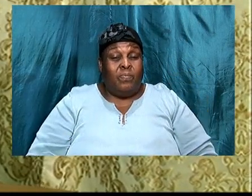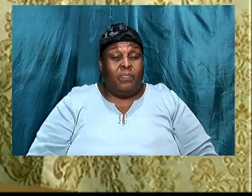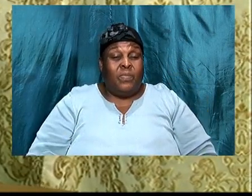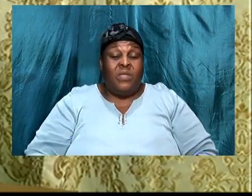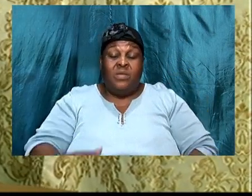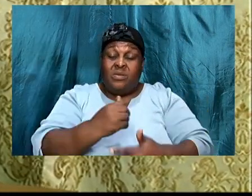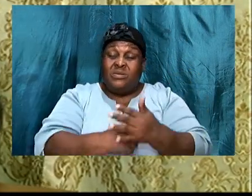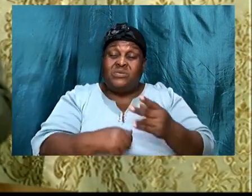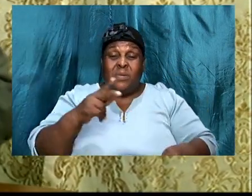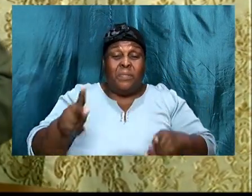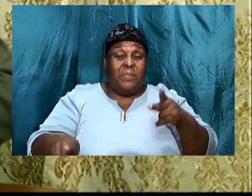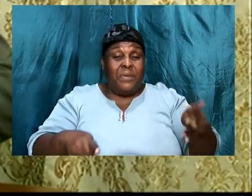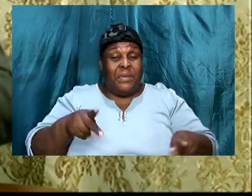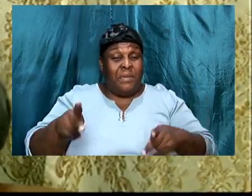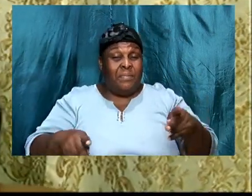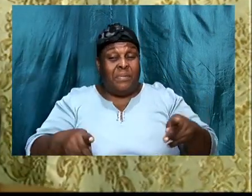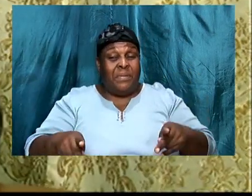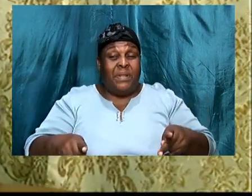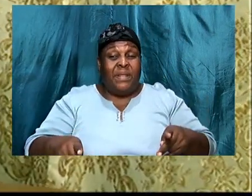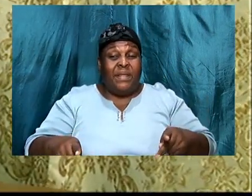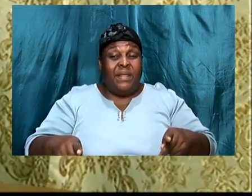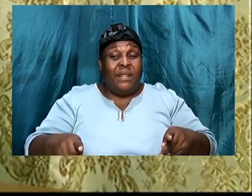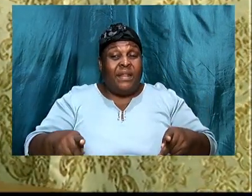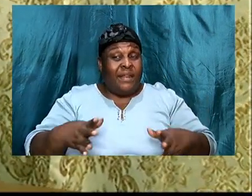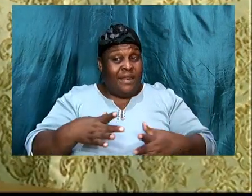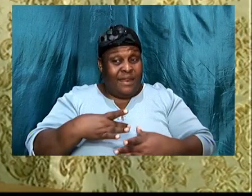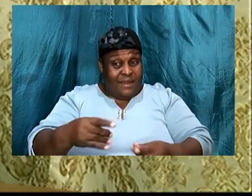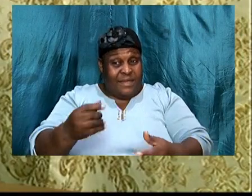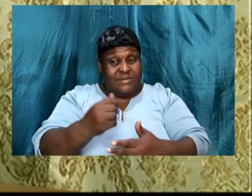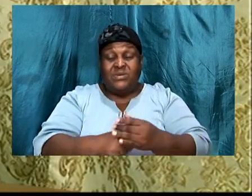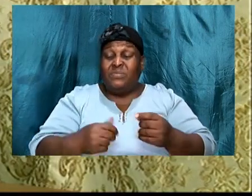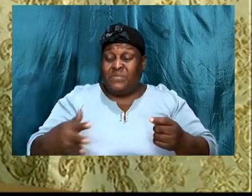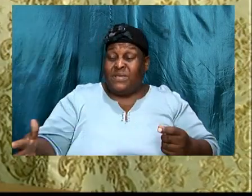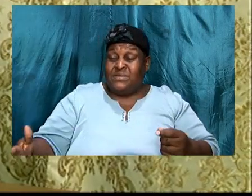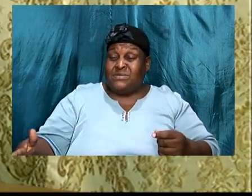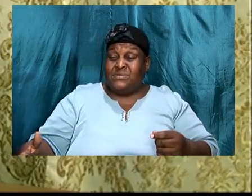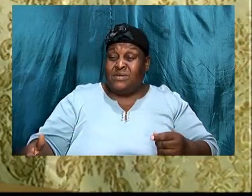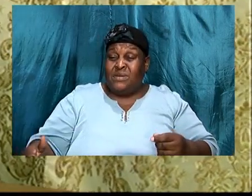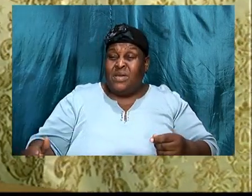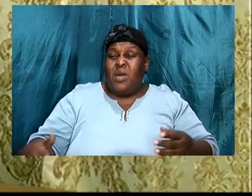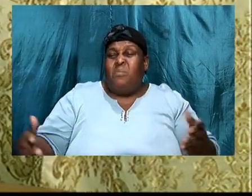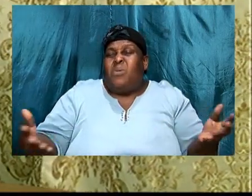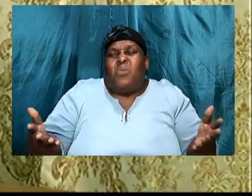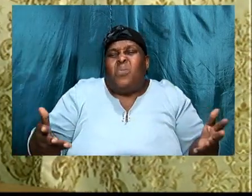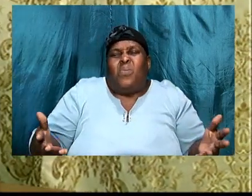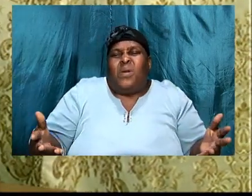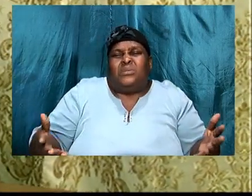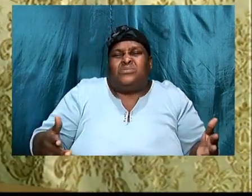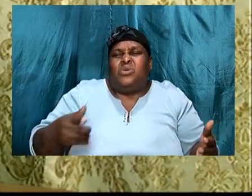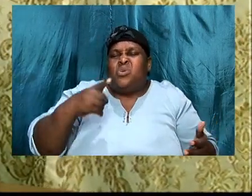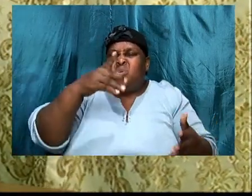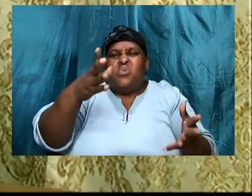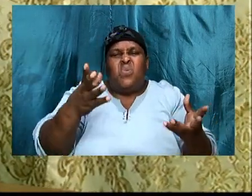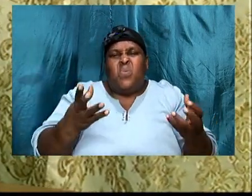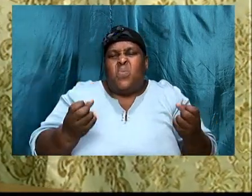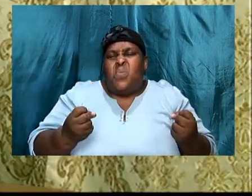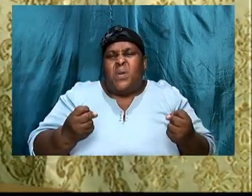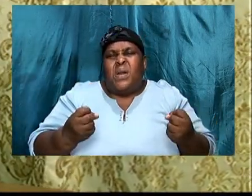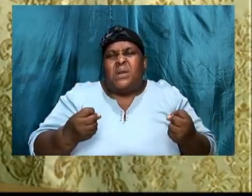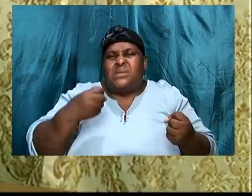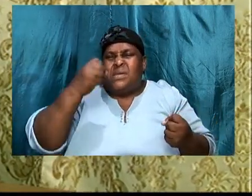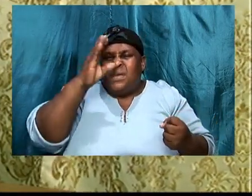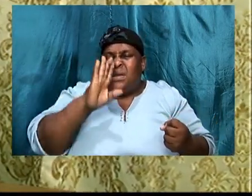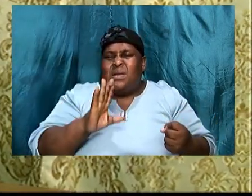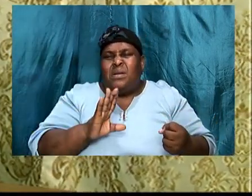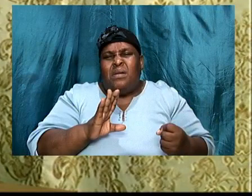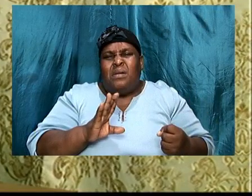some folks, like some things, but what is it, that God wants you to do, you know what, God can't have you to start out, to